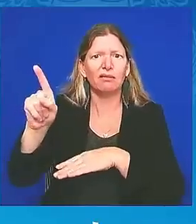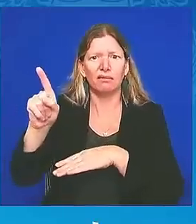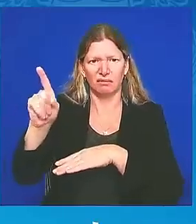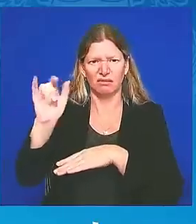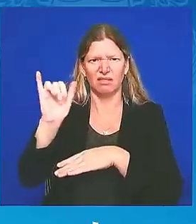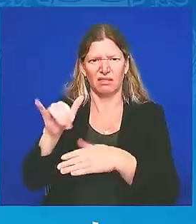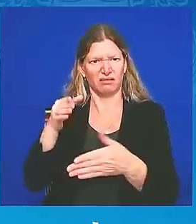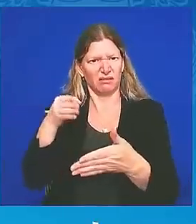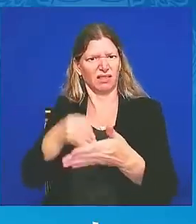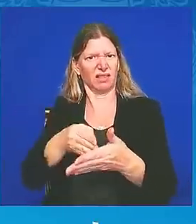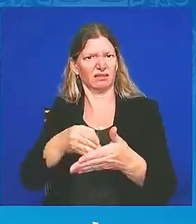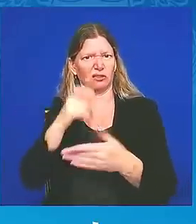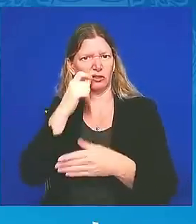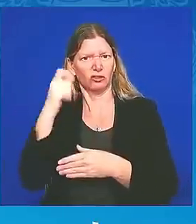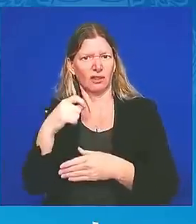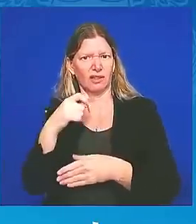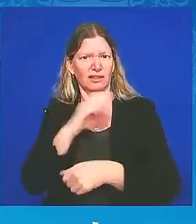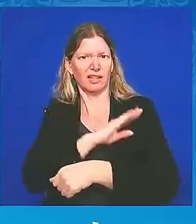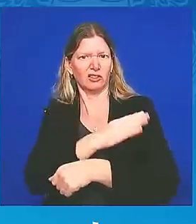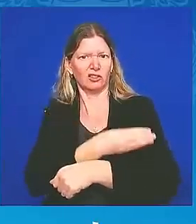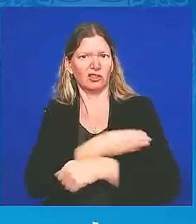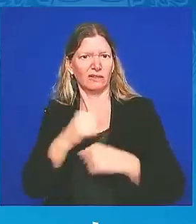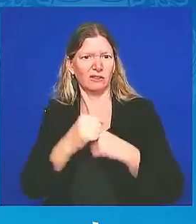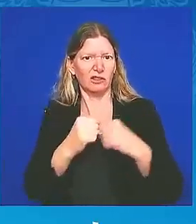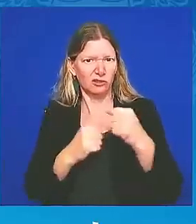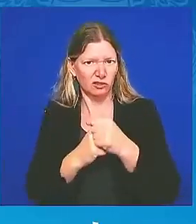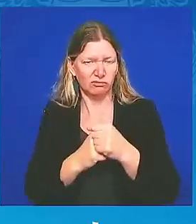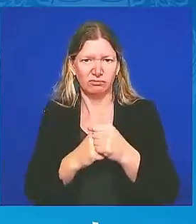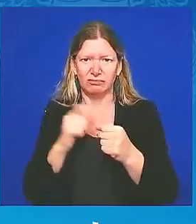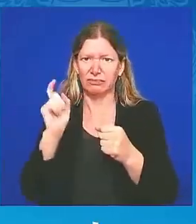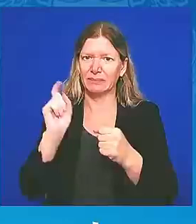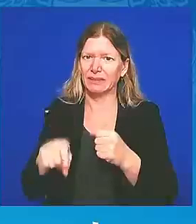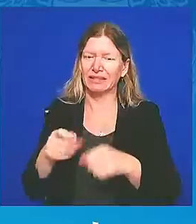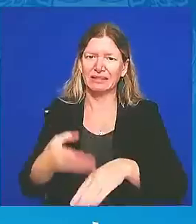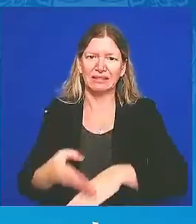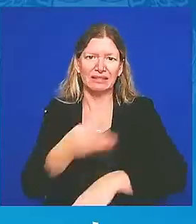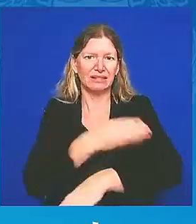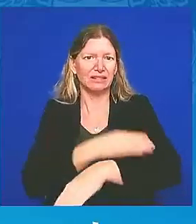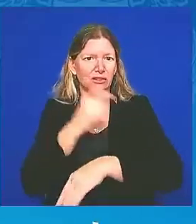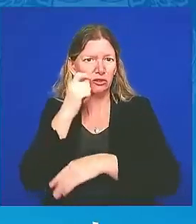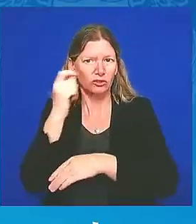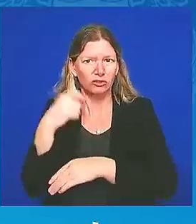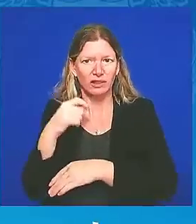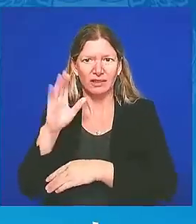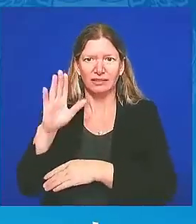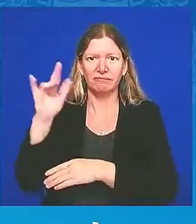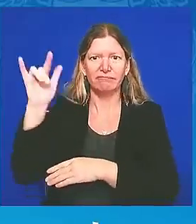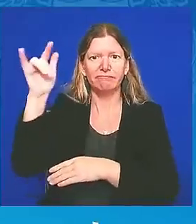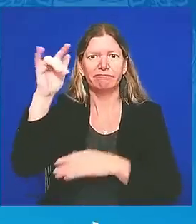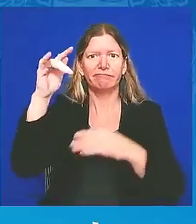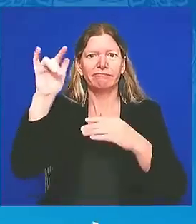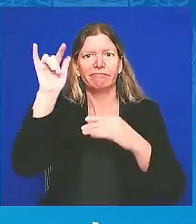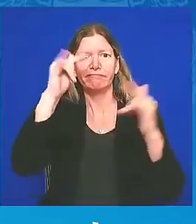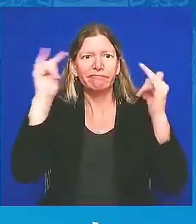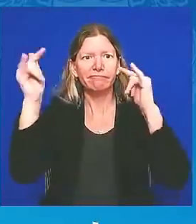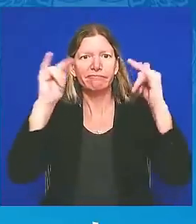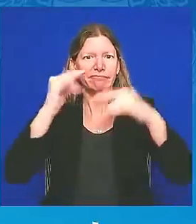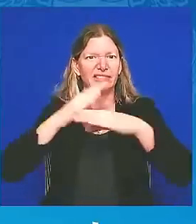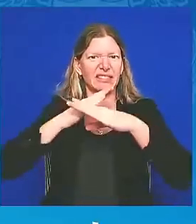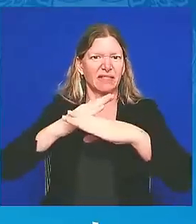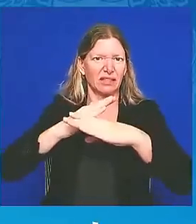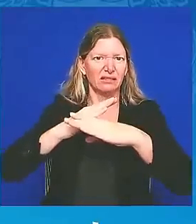and reduce Russian terror to zero. It's achievable. Thank you again. Thanks, America. Thanks